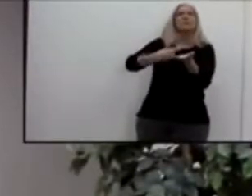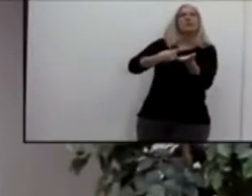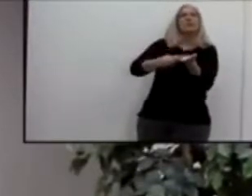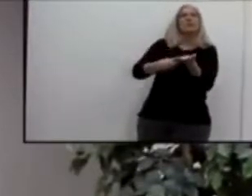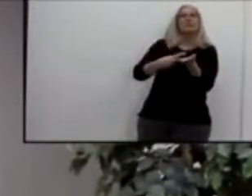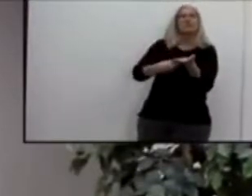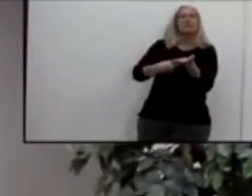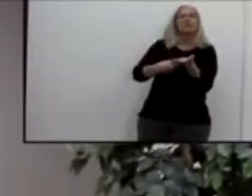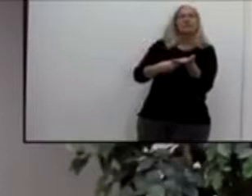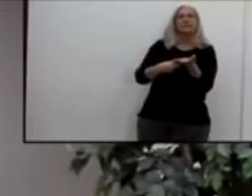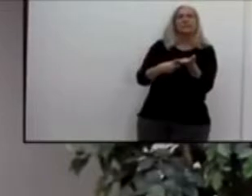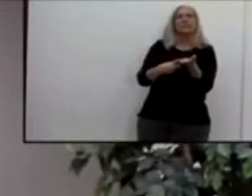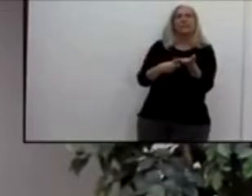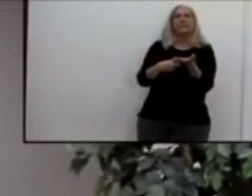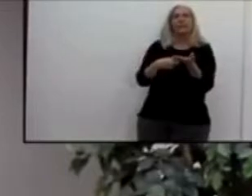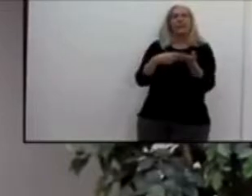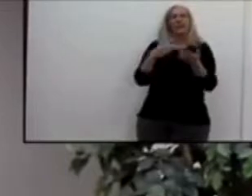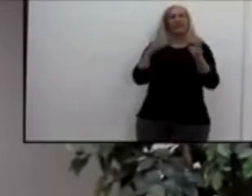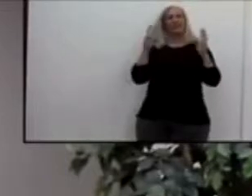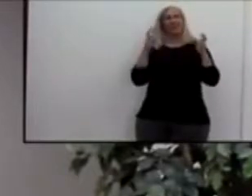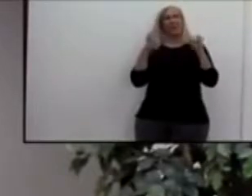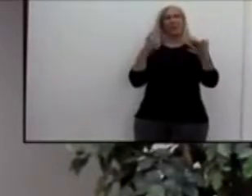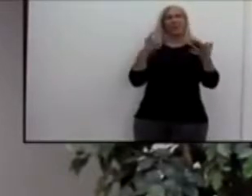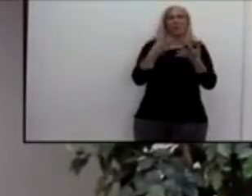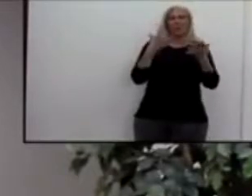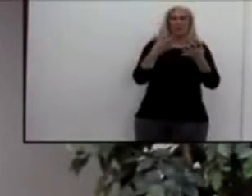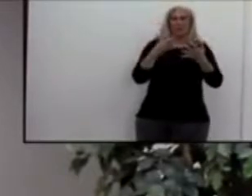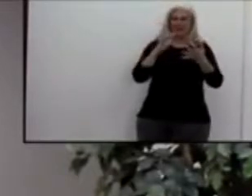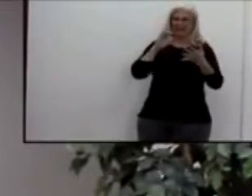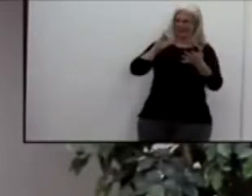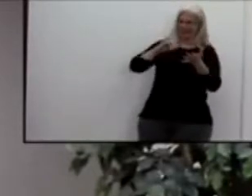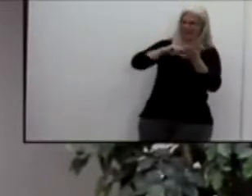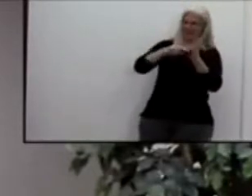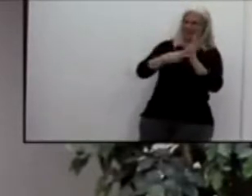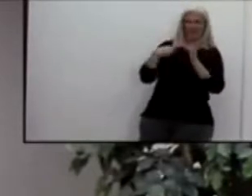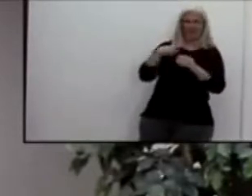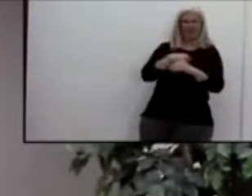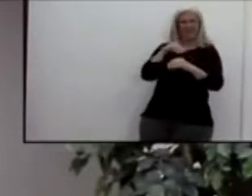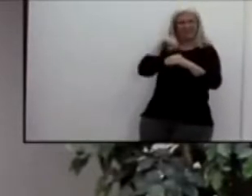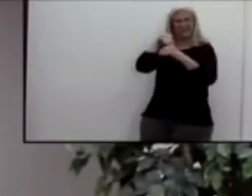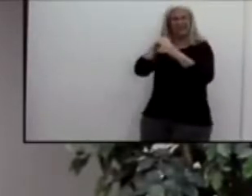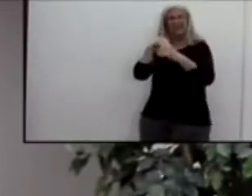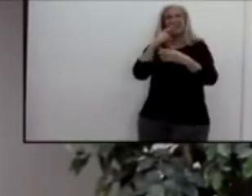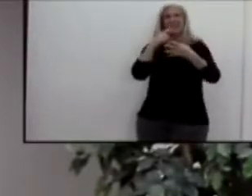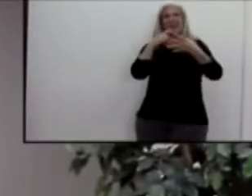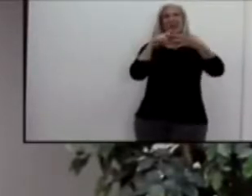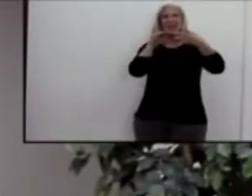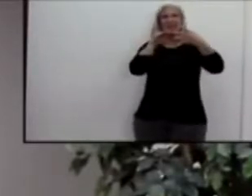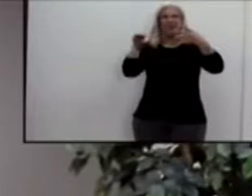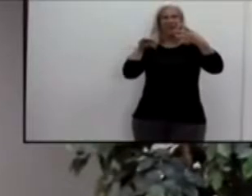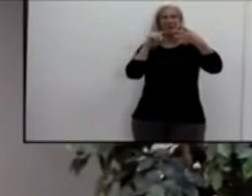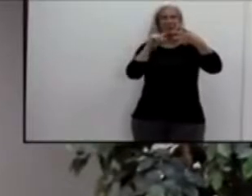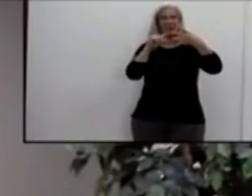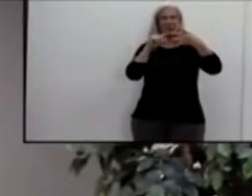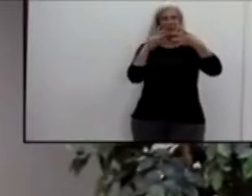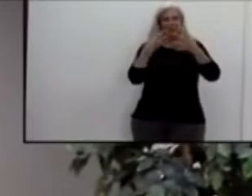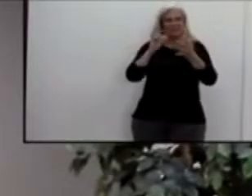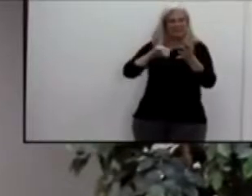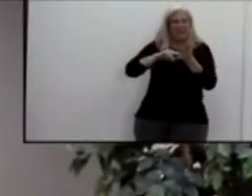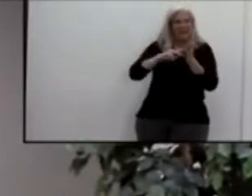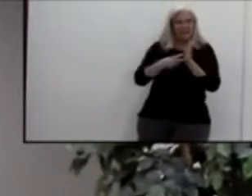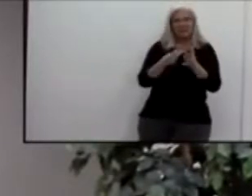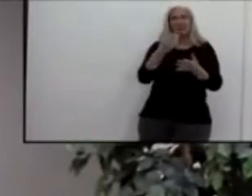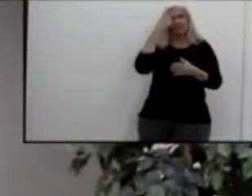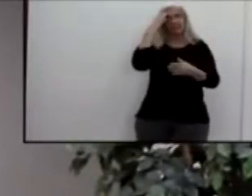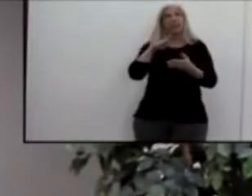be in the red tier risk level. As you know a few weeks back the state of